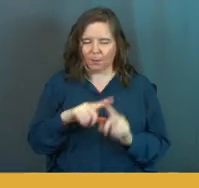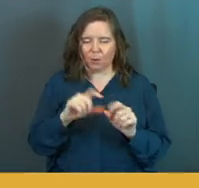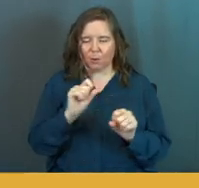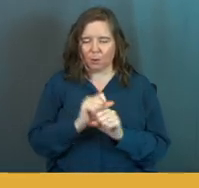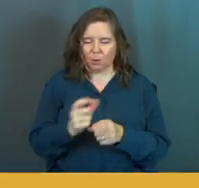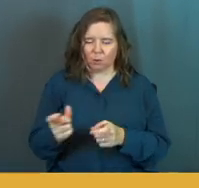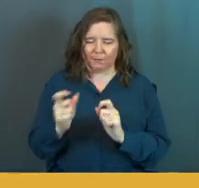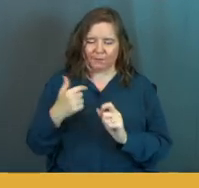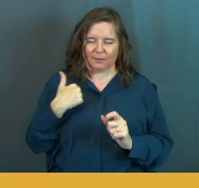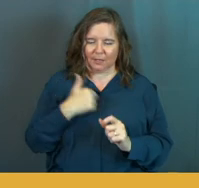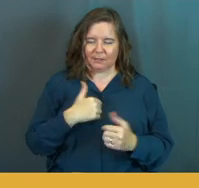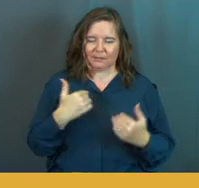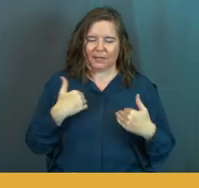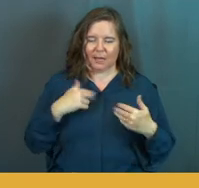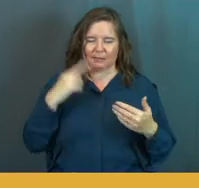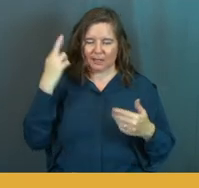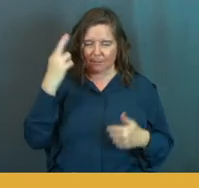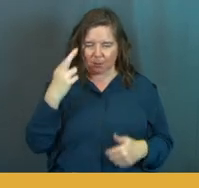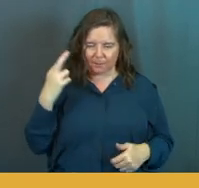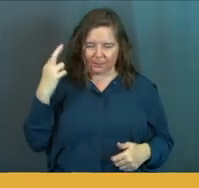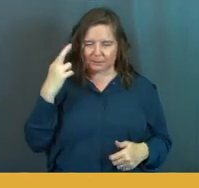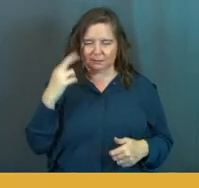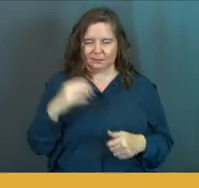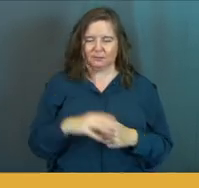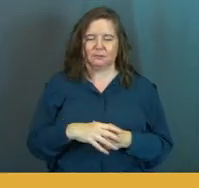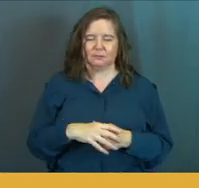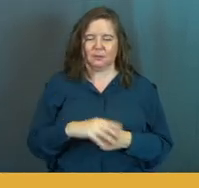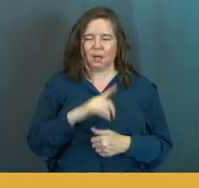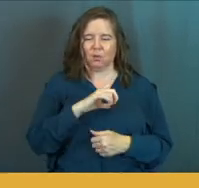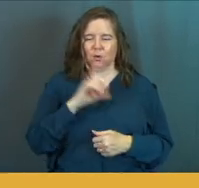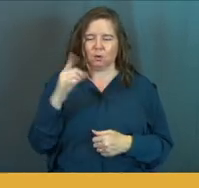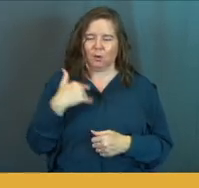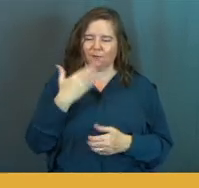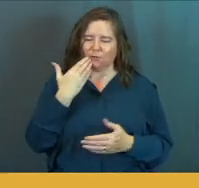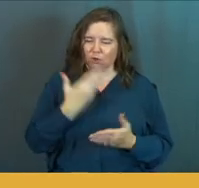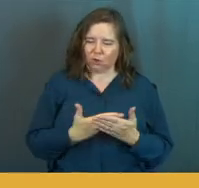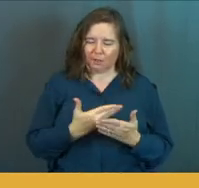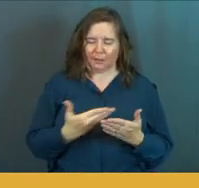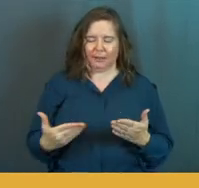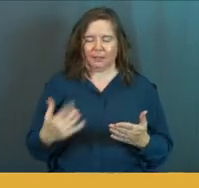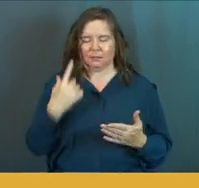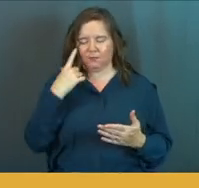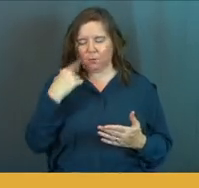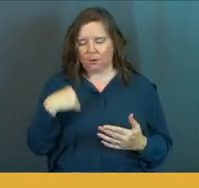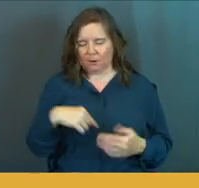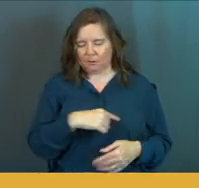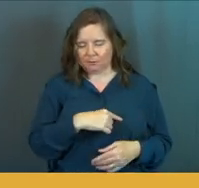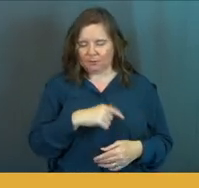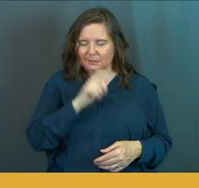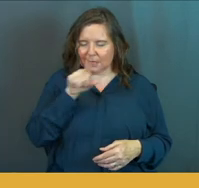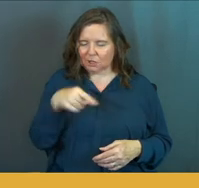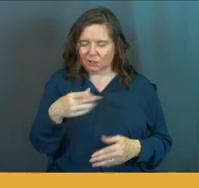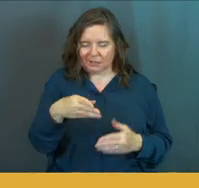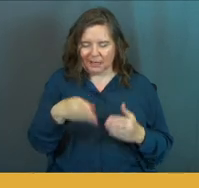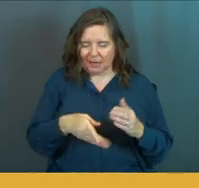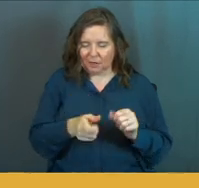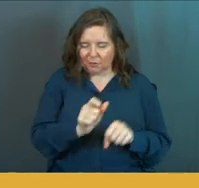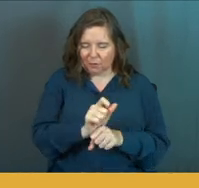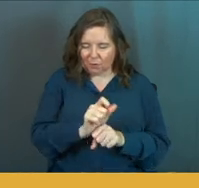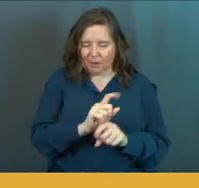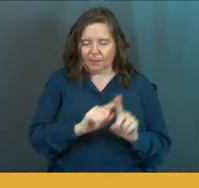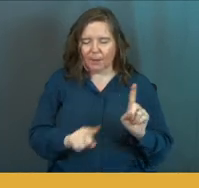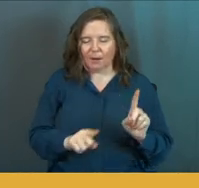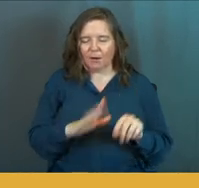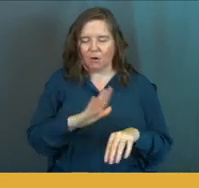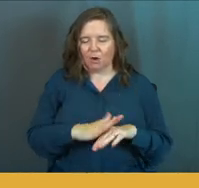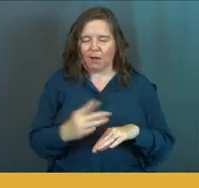but the work that you've given us, Lord, has a purpose. And Lord, you've got good things for us. Not just at the end of work, Lord,